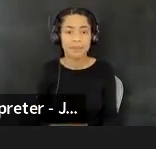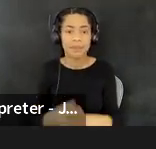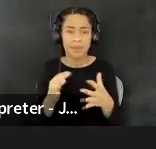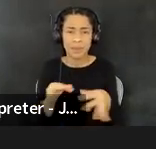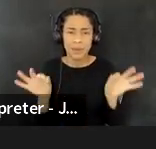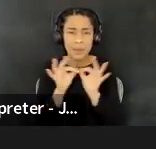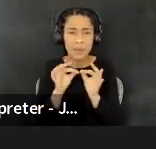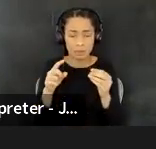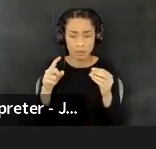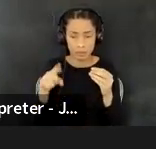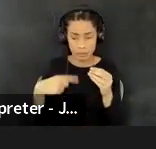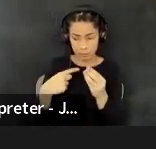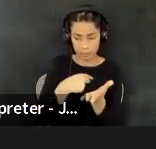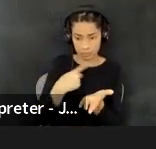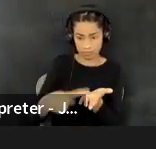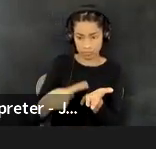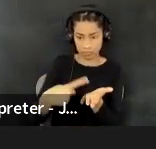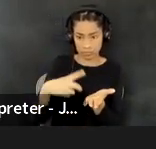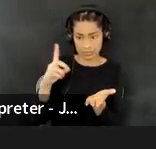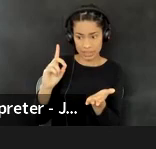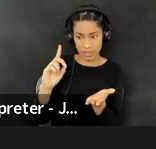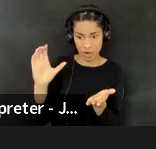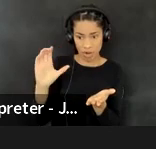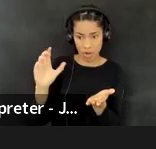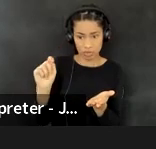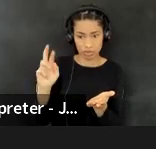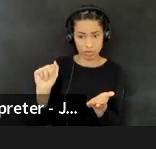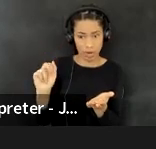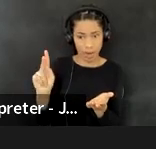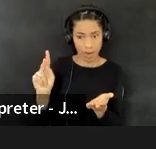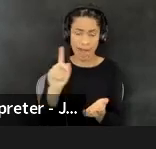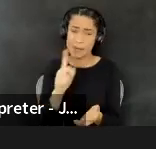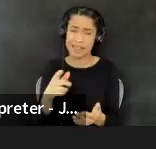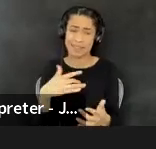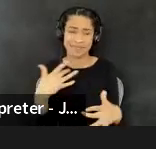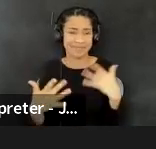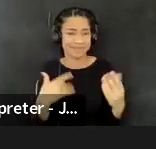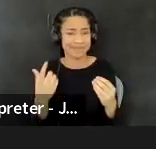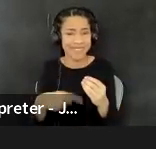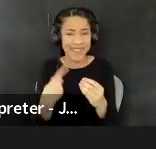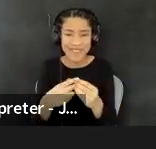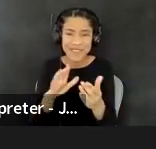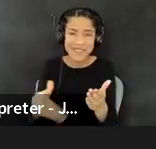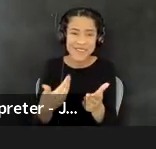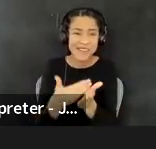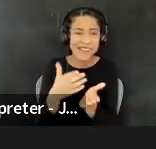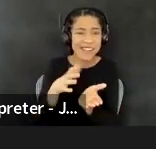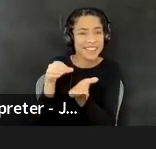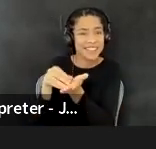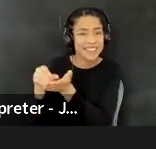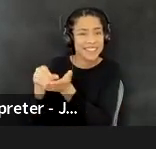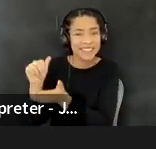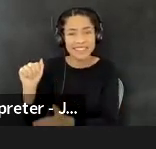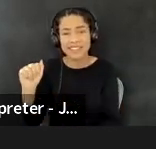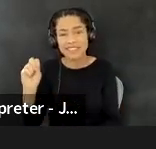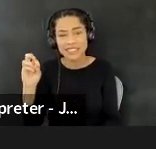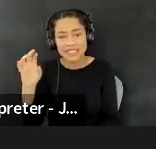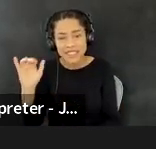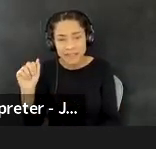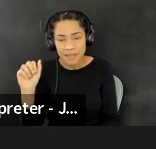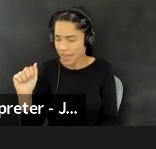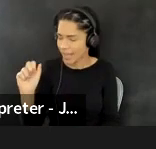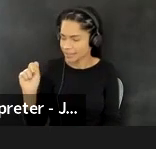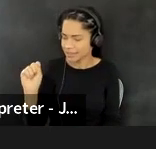decal track and the wonderful, uh, and I'm, I'm so excited to hear about the, the learnings that, um, Asian Adele and Bill want to share,